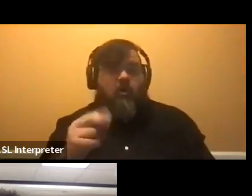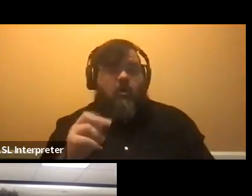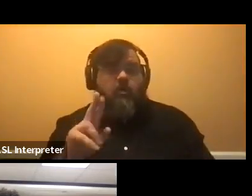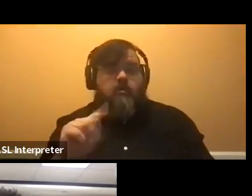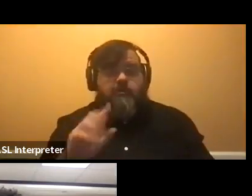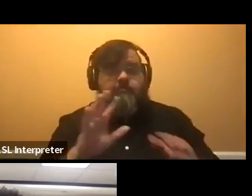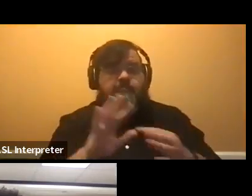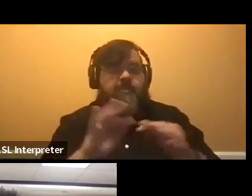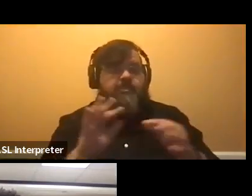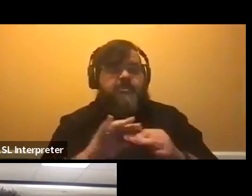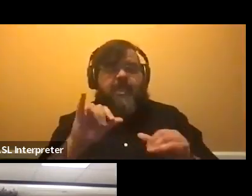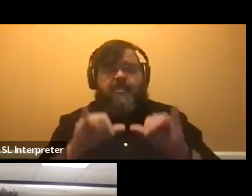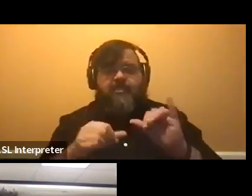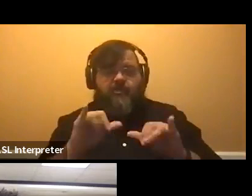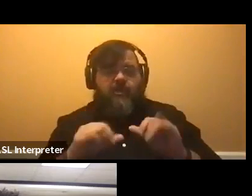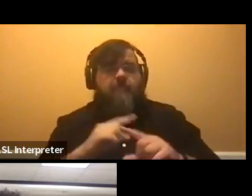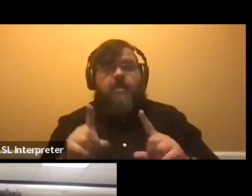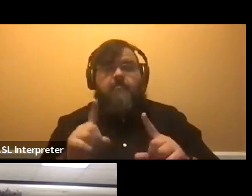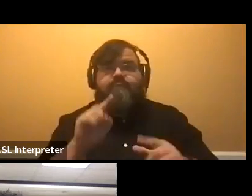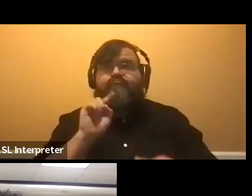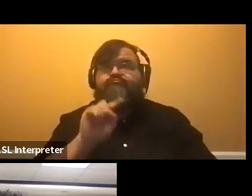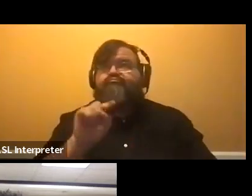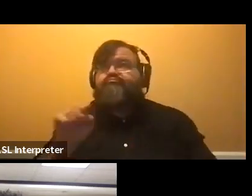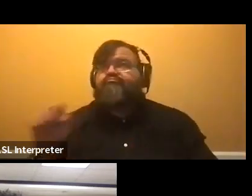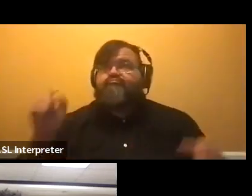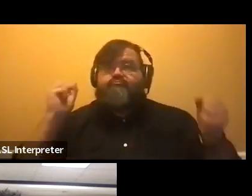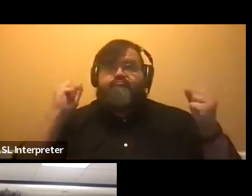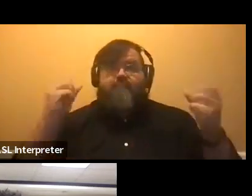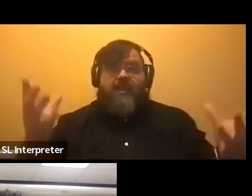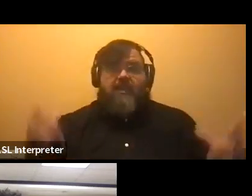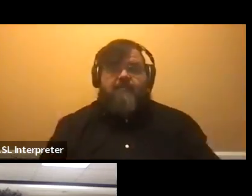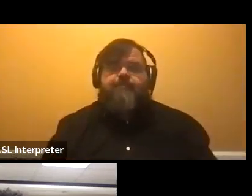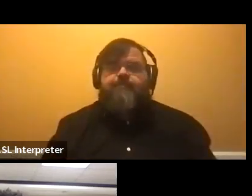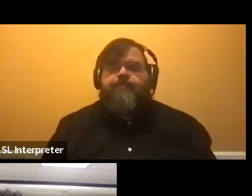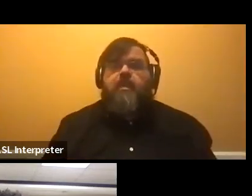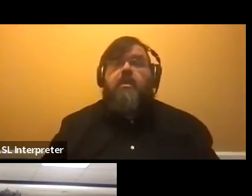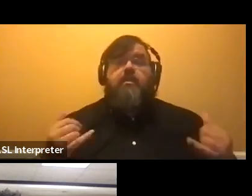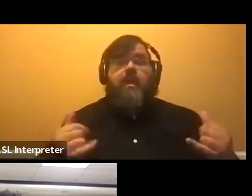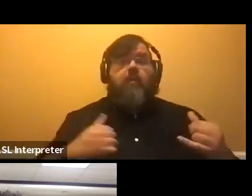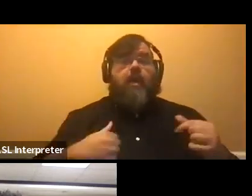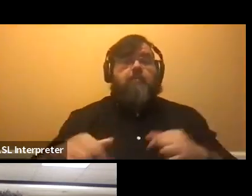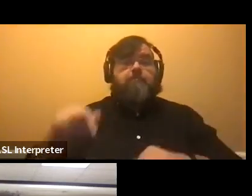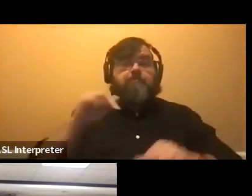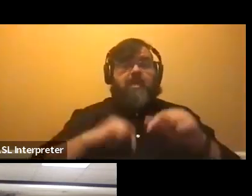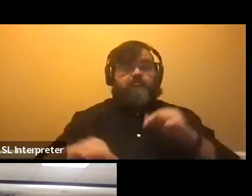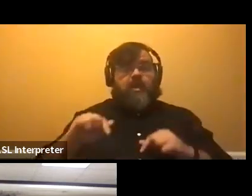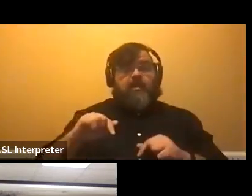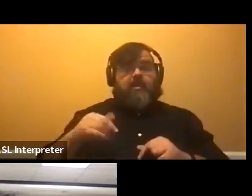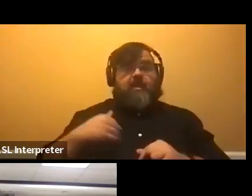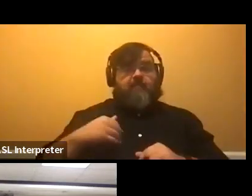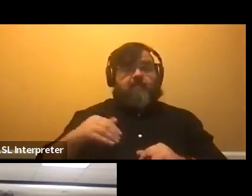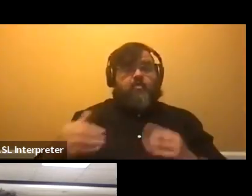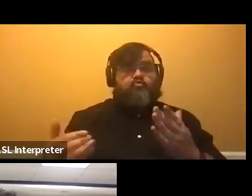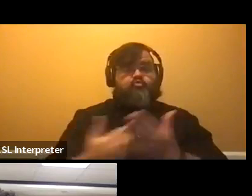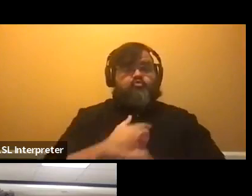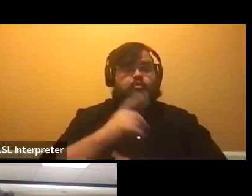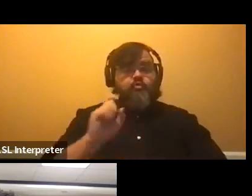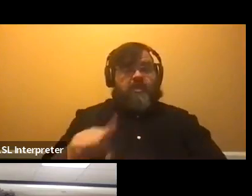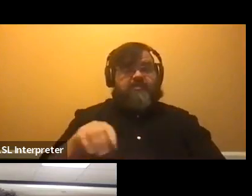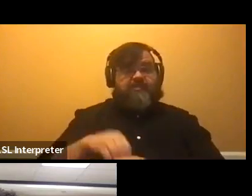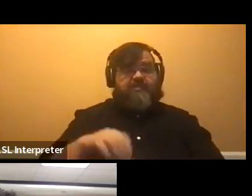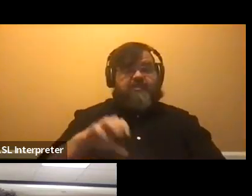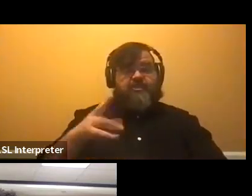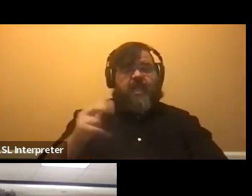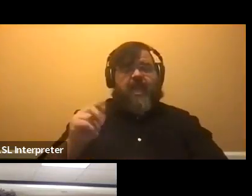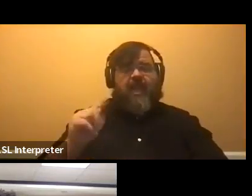a lot of other living learning communities. Um, I'm going to kind of backtrack because we did get another question in the chat, um, from Matthew